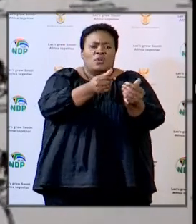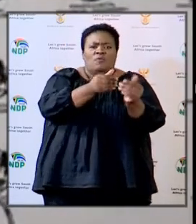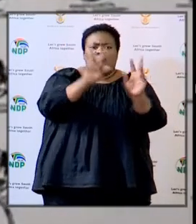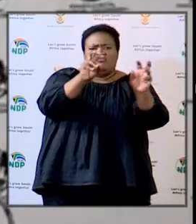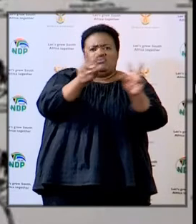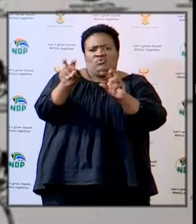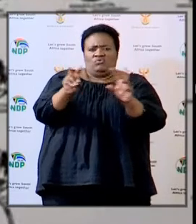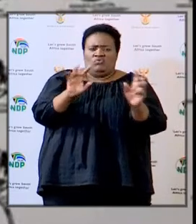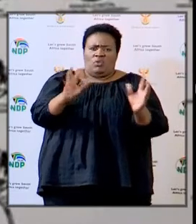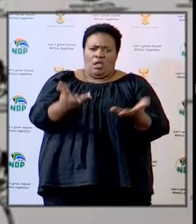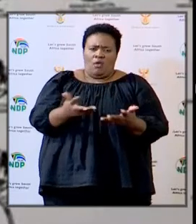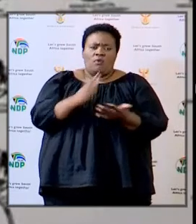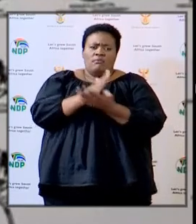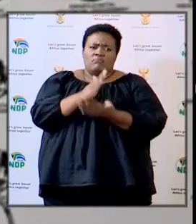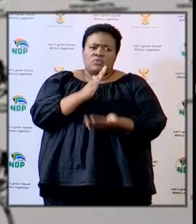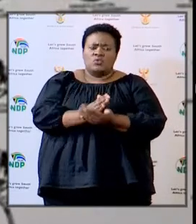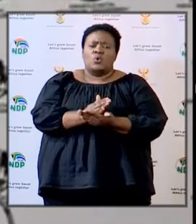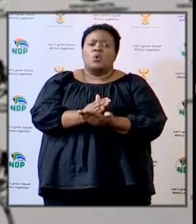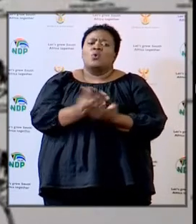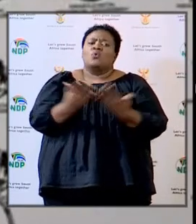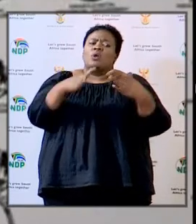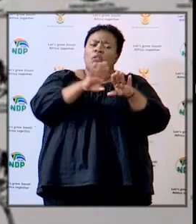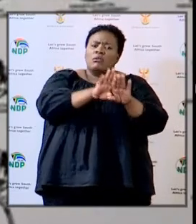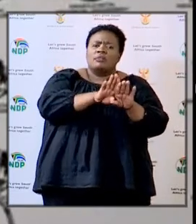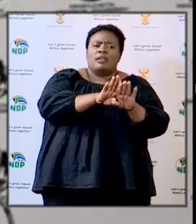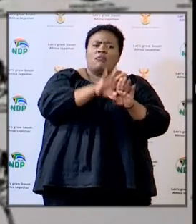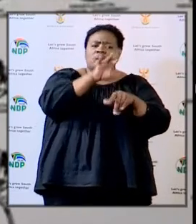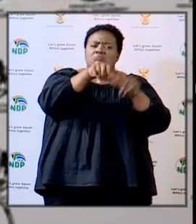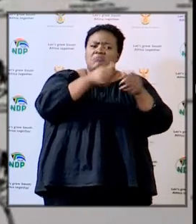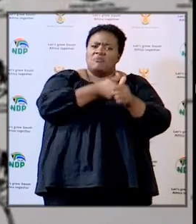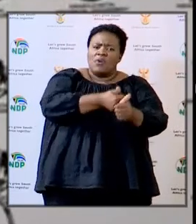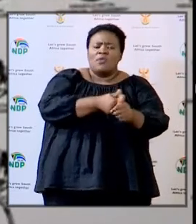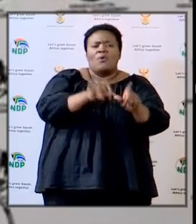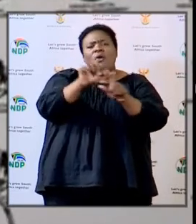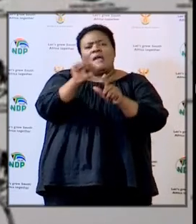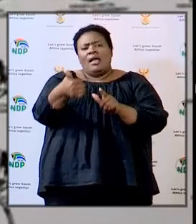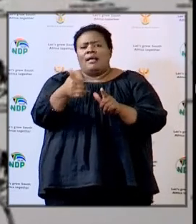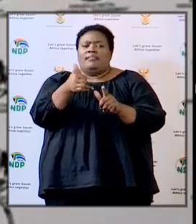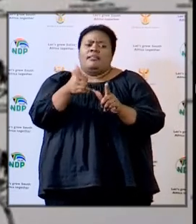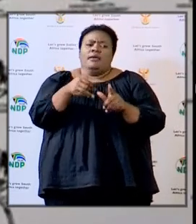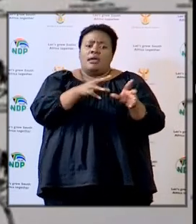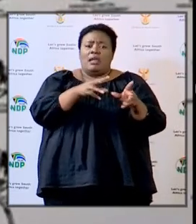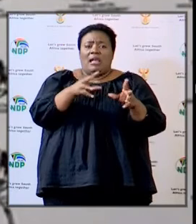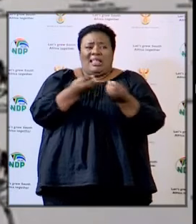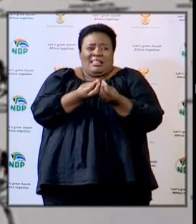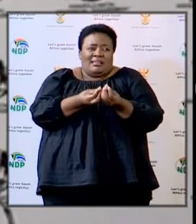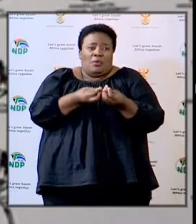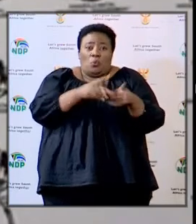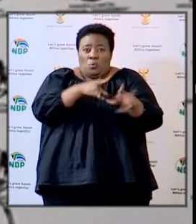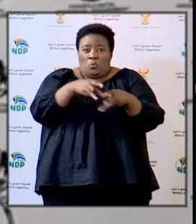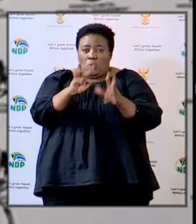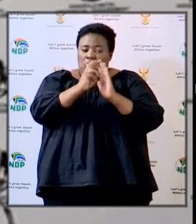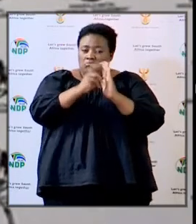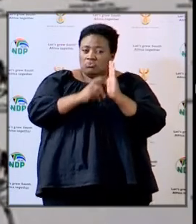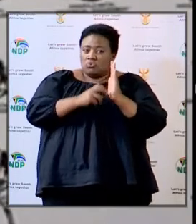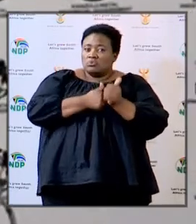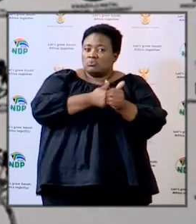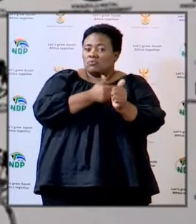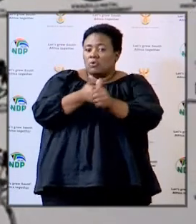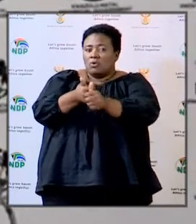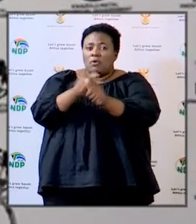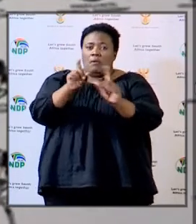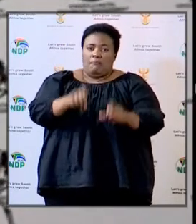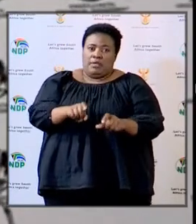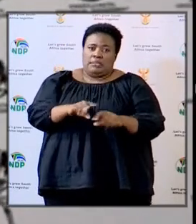strict enforcement of knockdown as well as other precautionary measures from the side of the